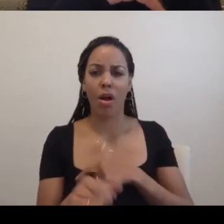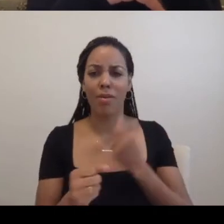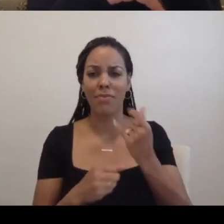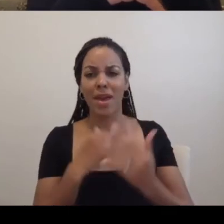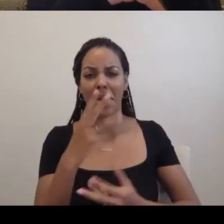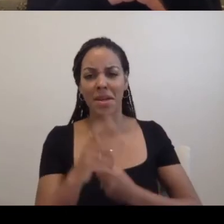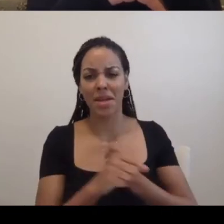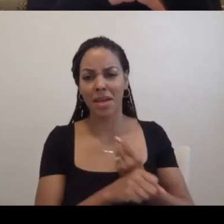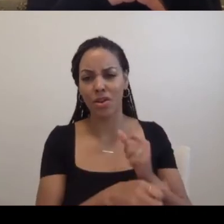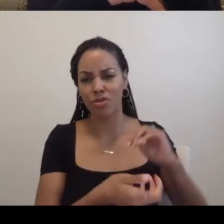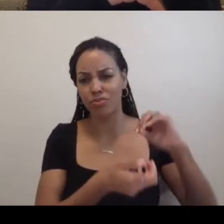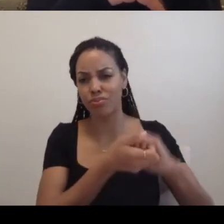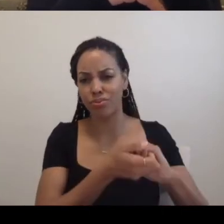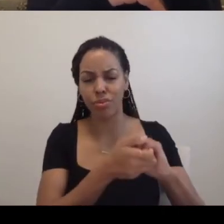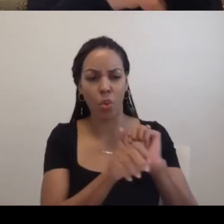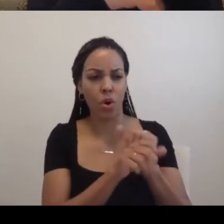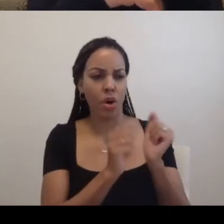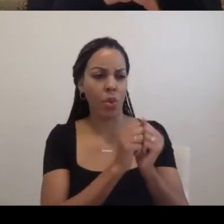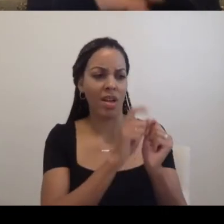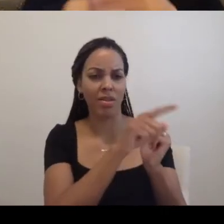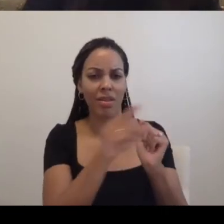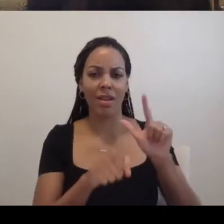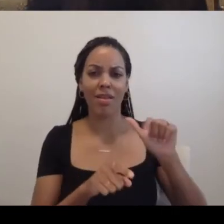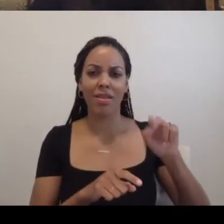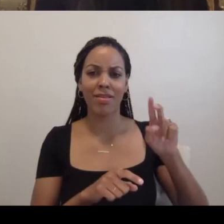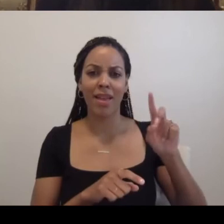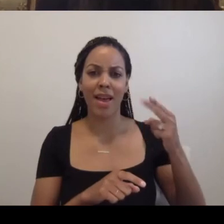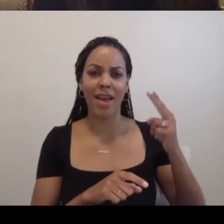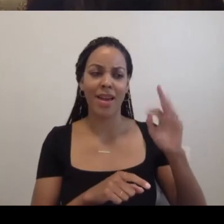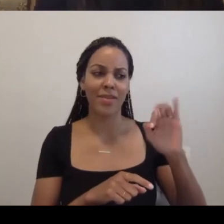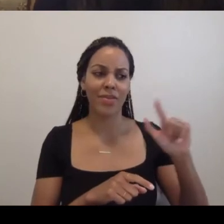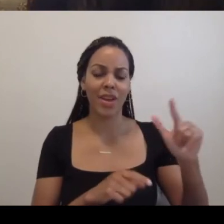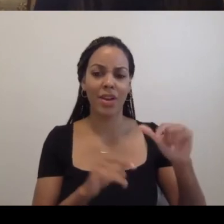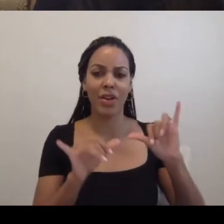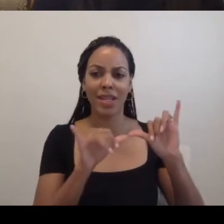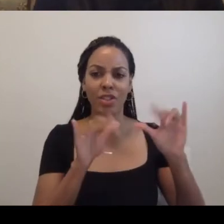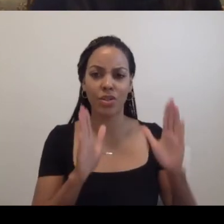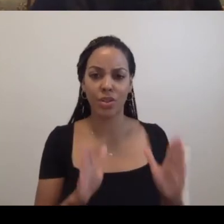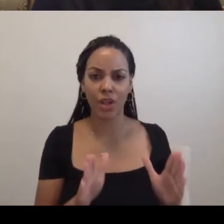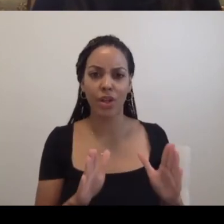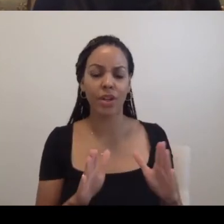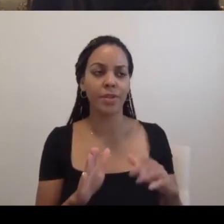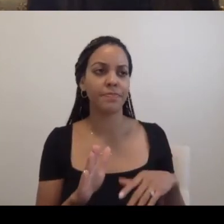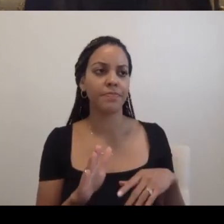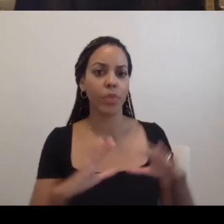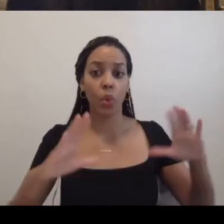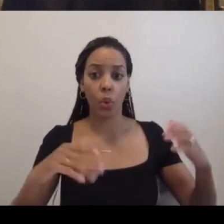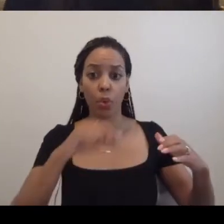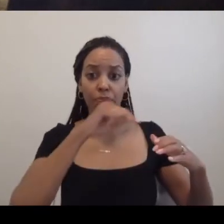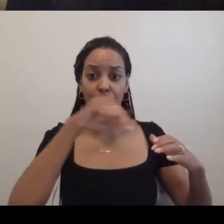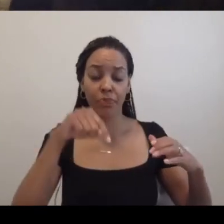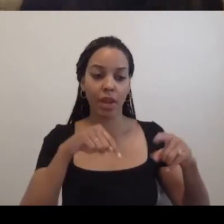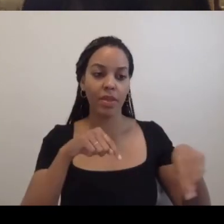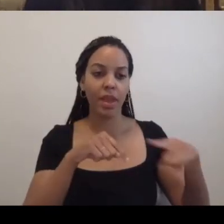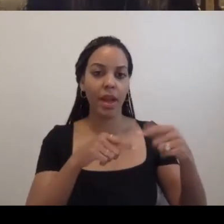collaborations with landfill engineer, landfill engineering, their head of